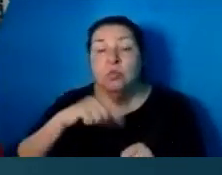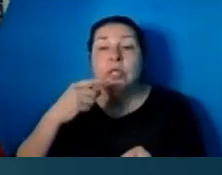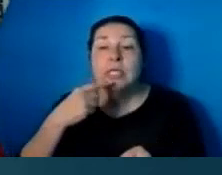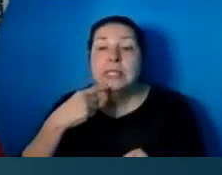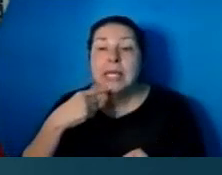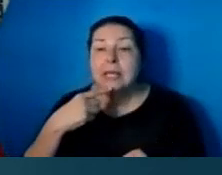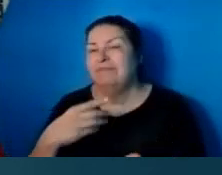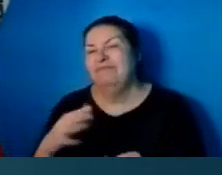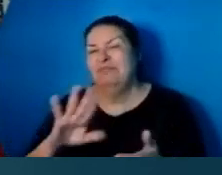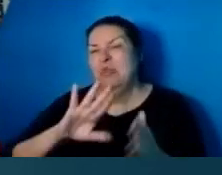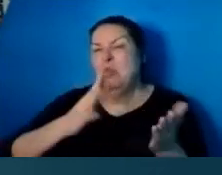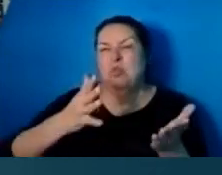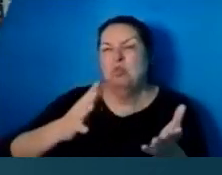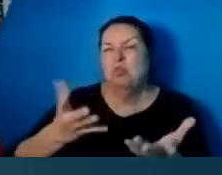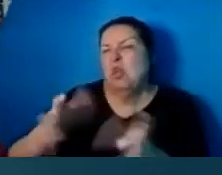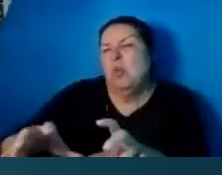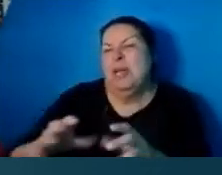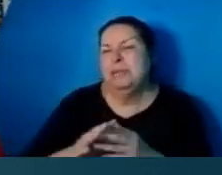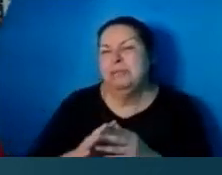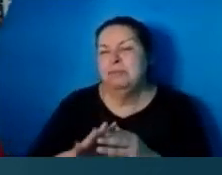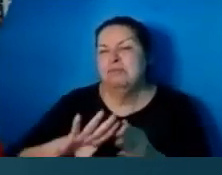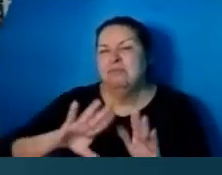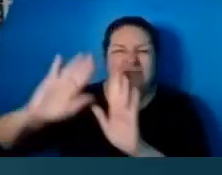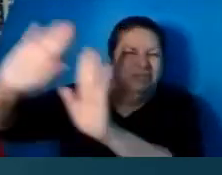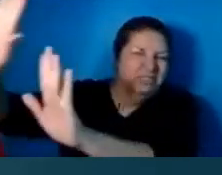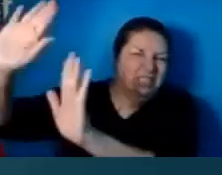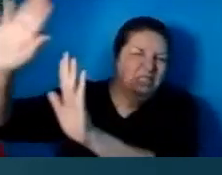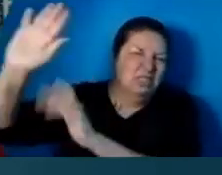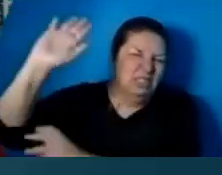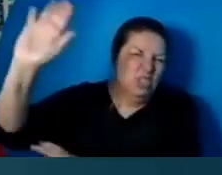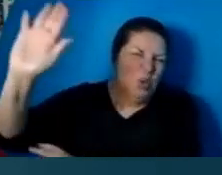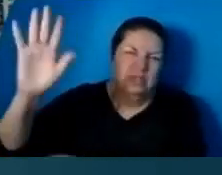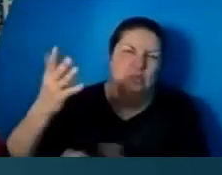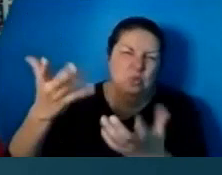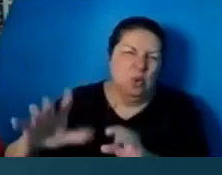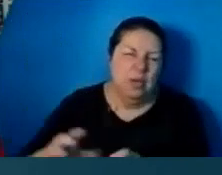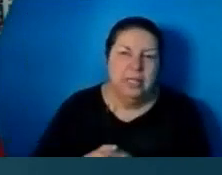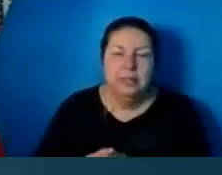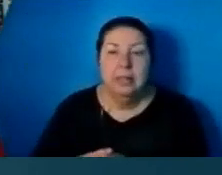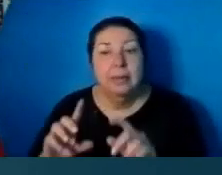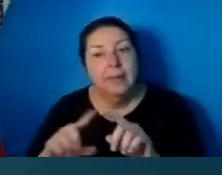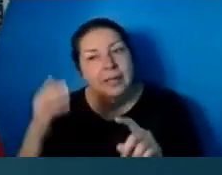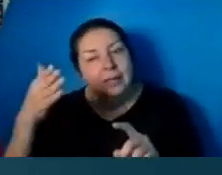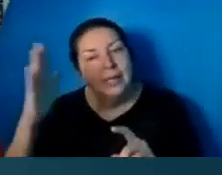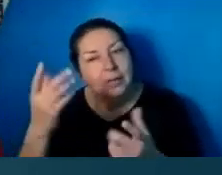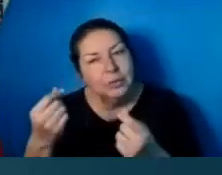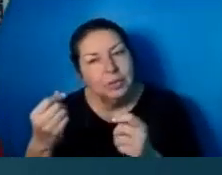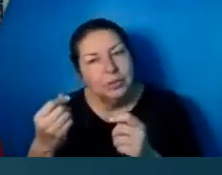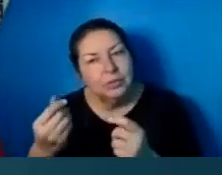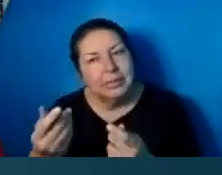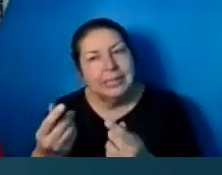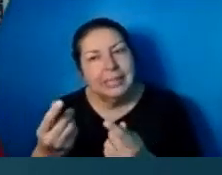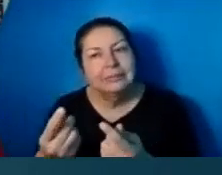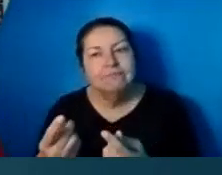it. And God will keep pestering us. He will keep coming to us and